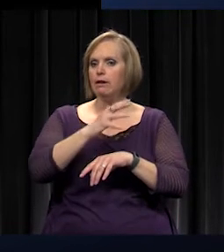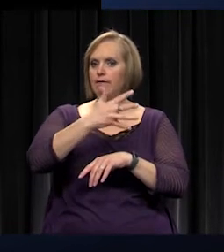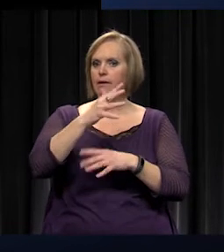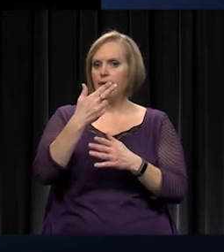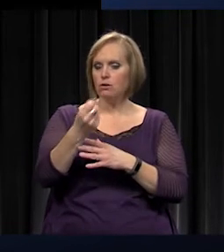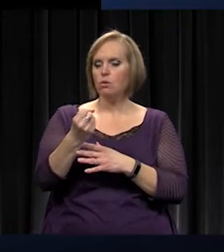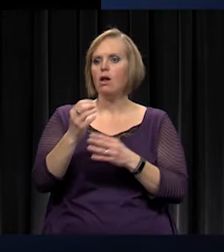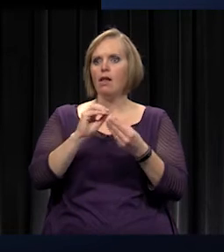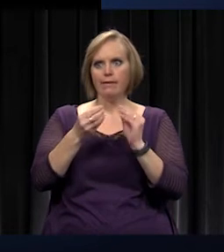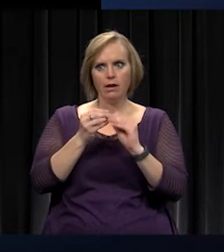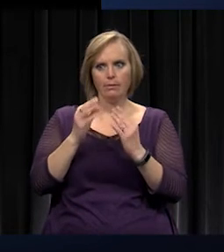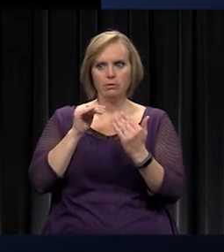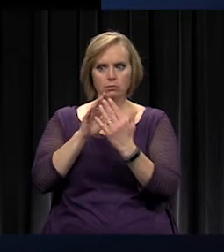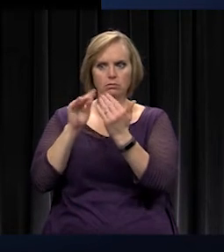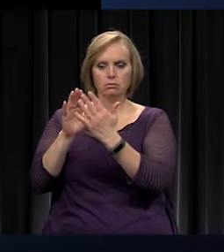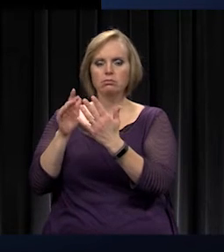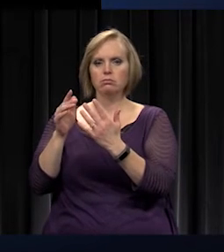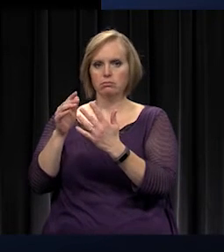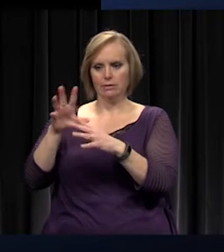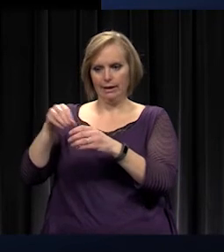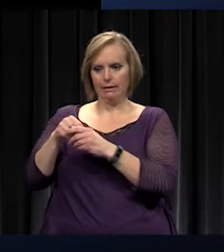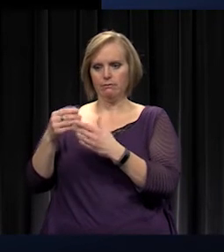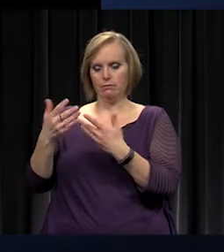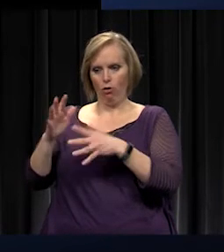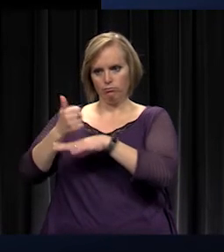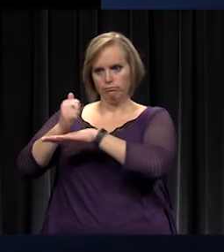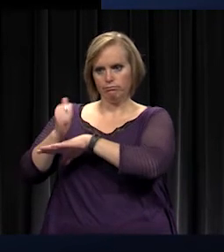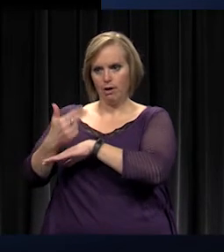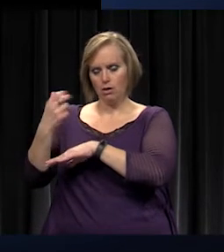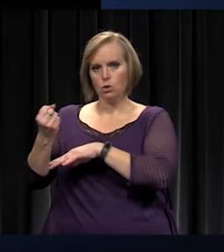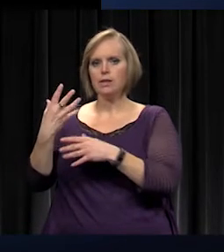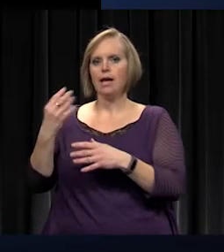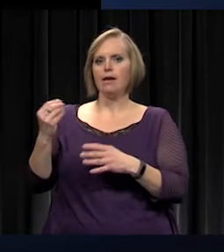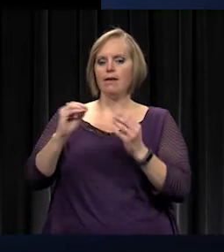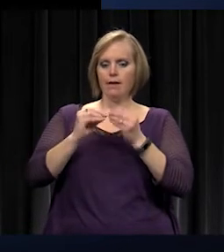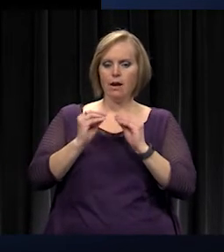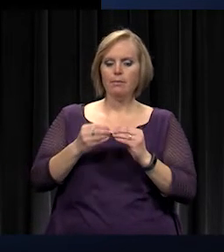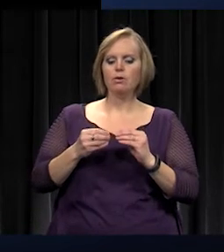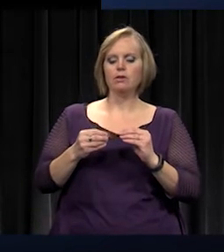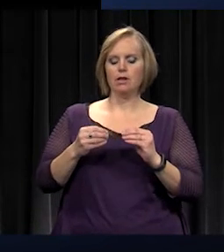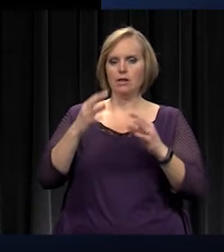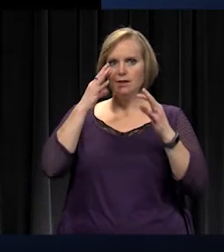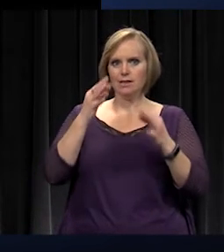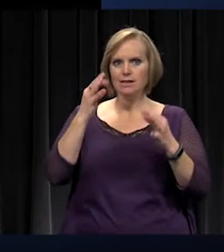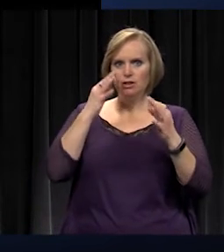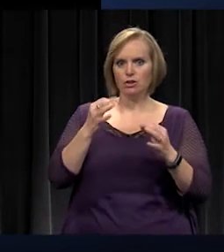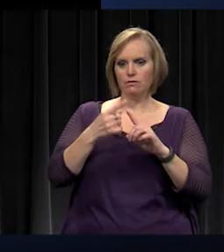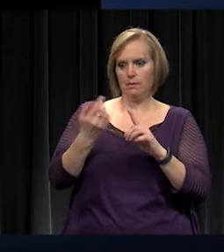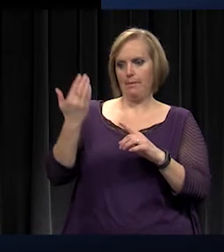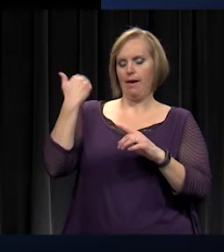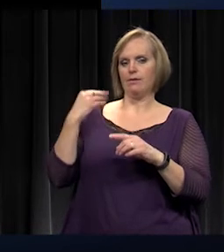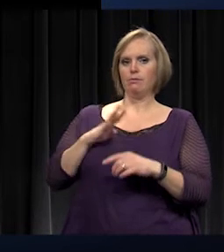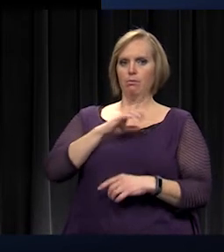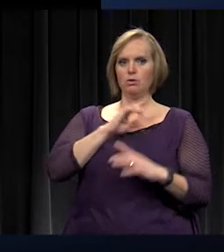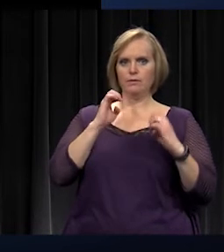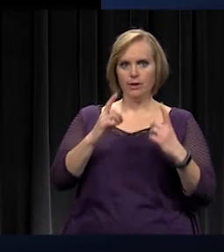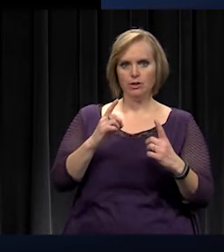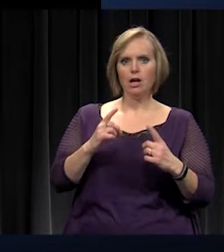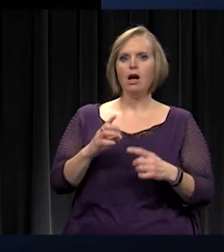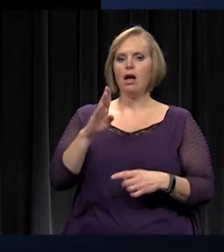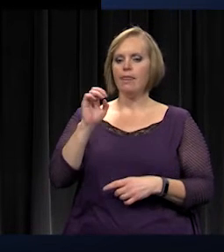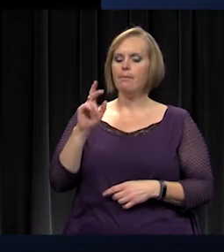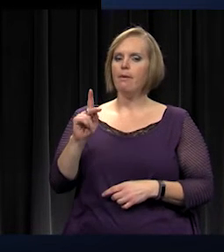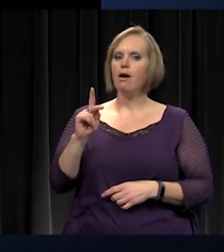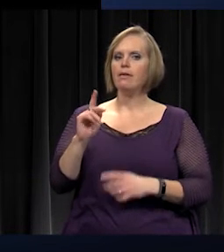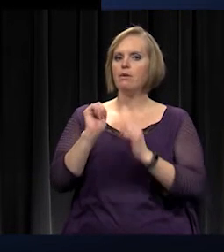reminders of some great decisions made by boards of education, a community that passed a bond in 2013, that we'd have